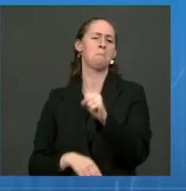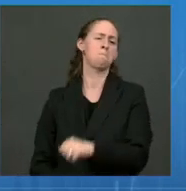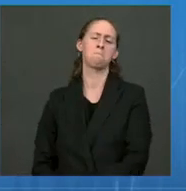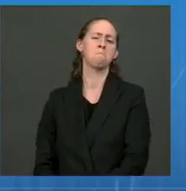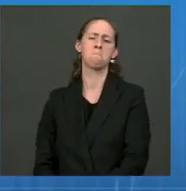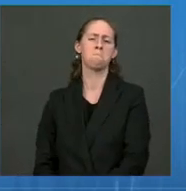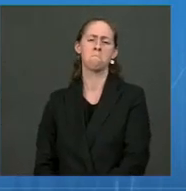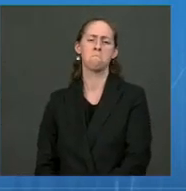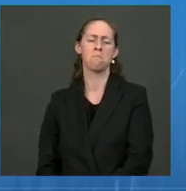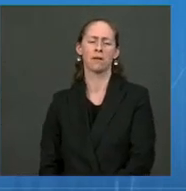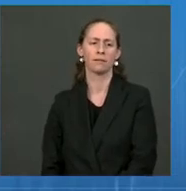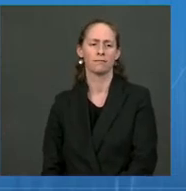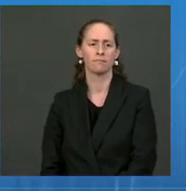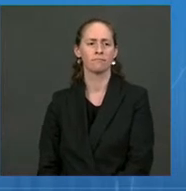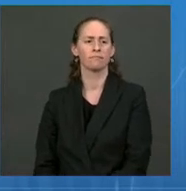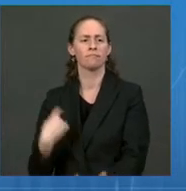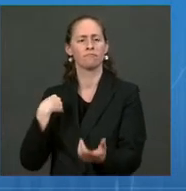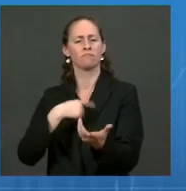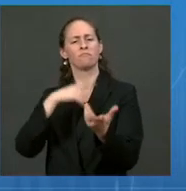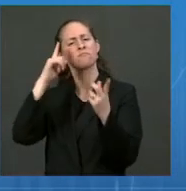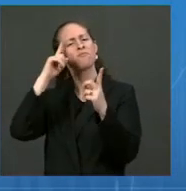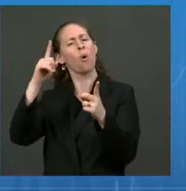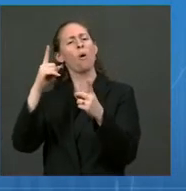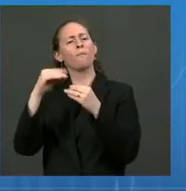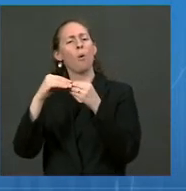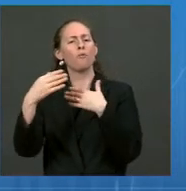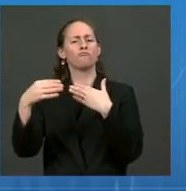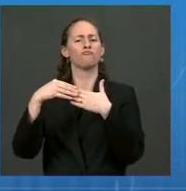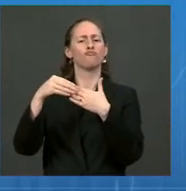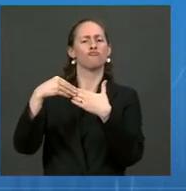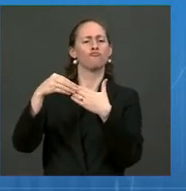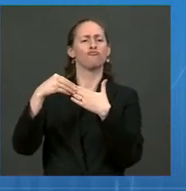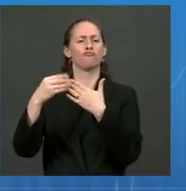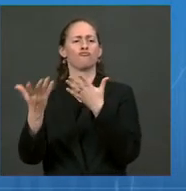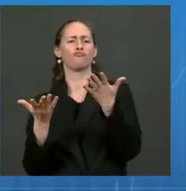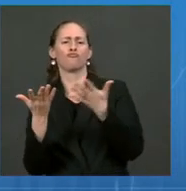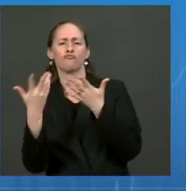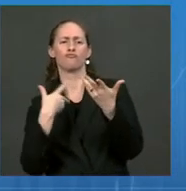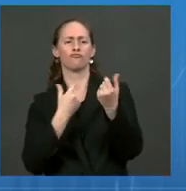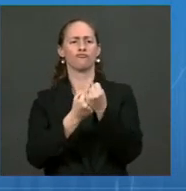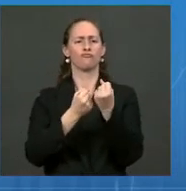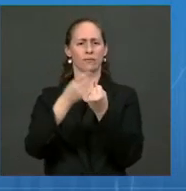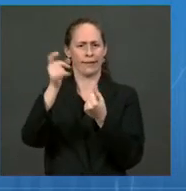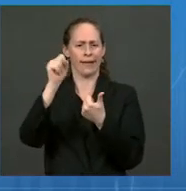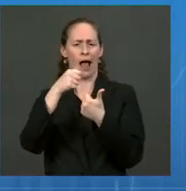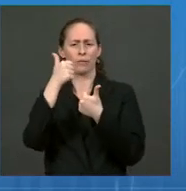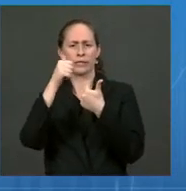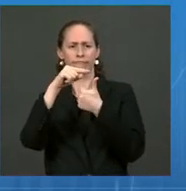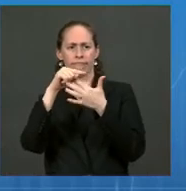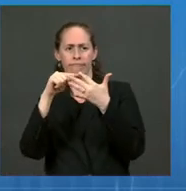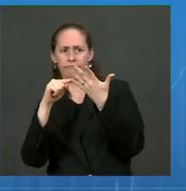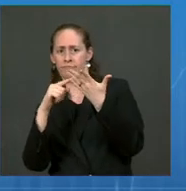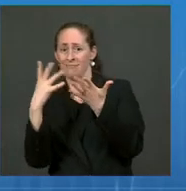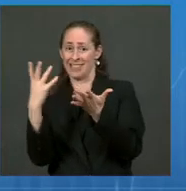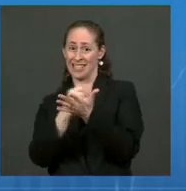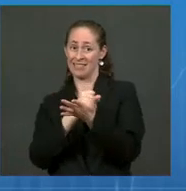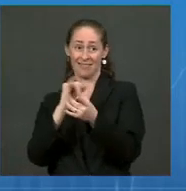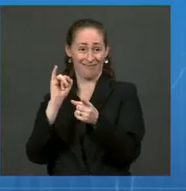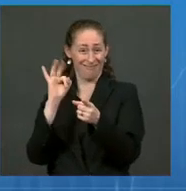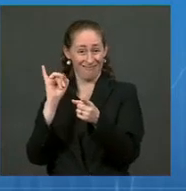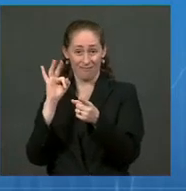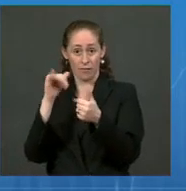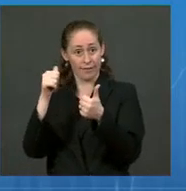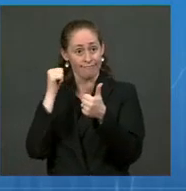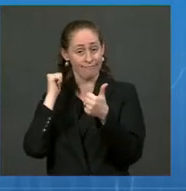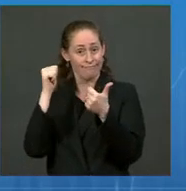we're creating flexibility within the system. We're offering people multiple opportunities to get vaccinated. There is not